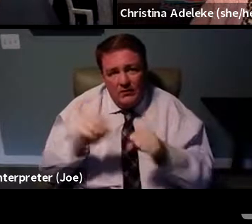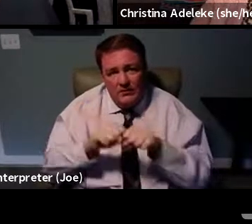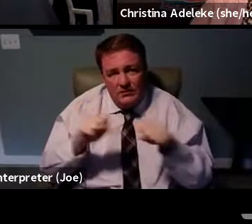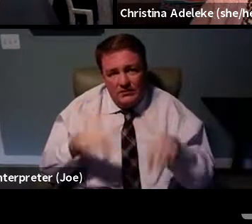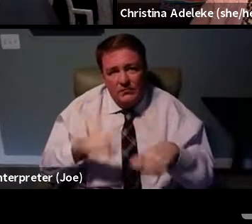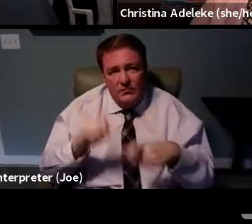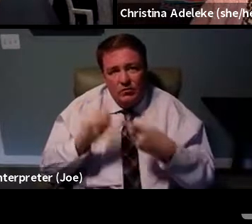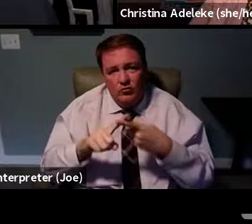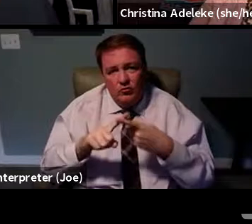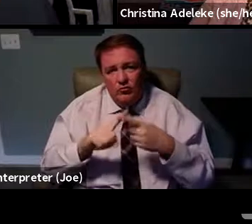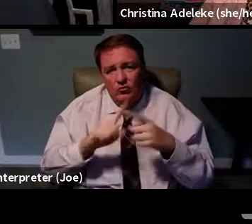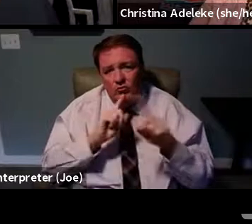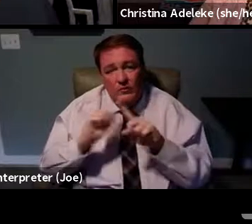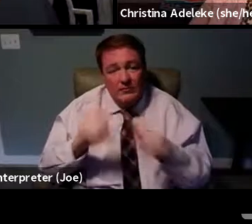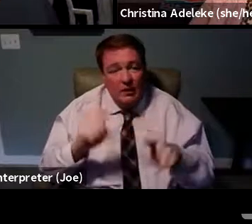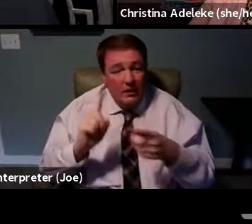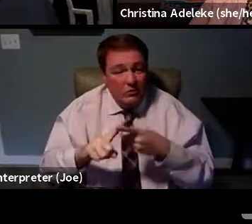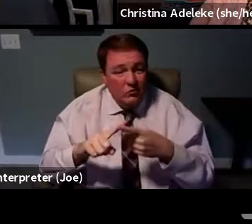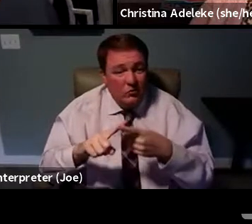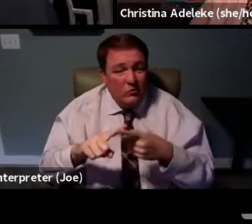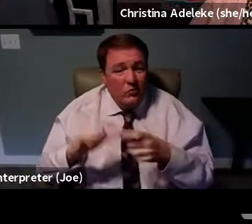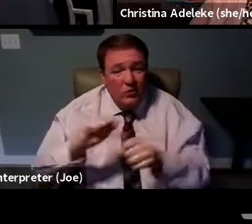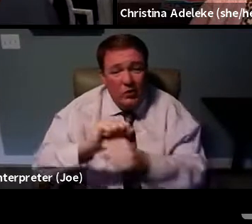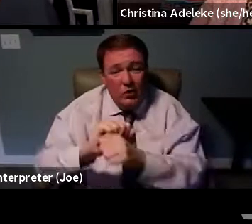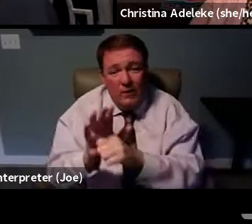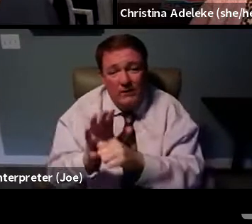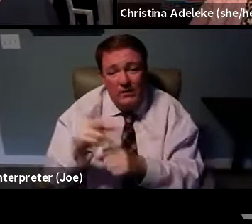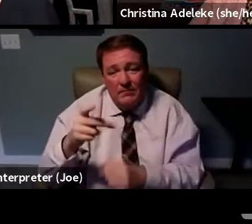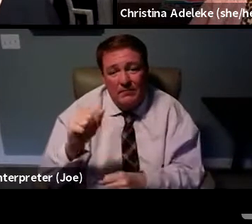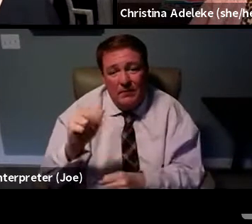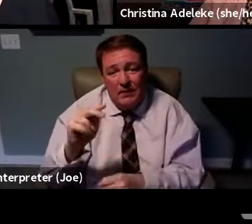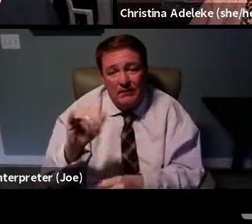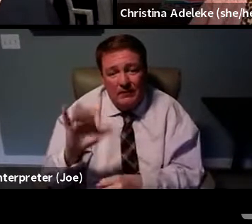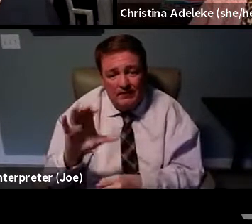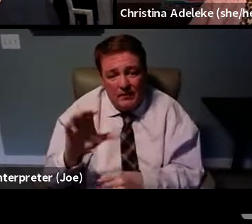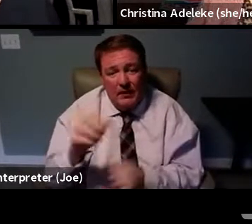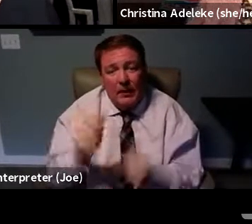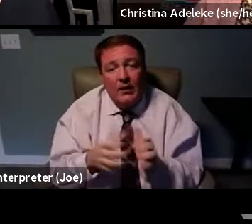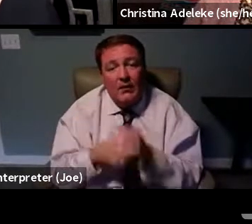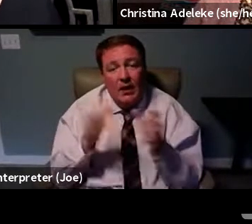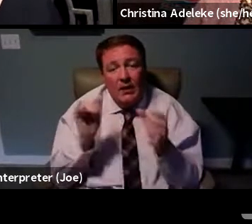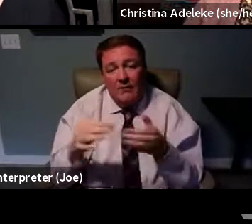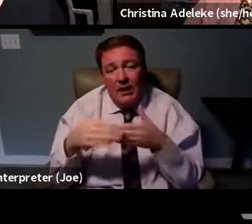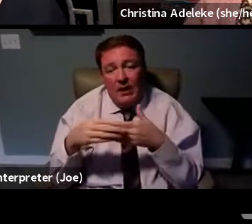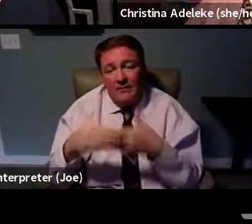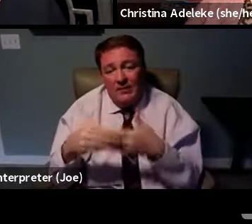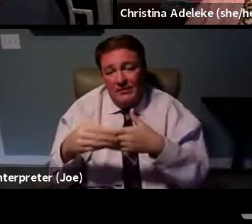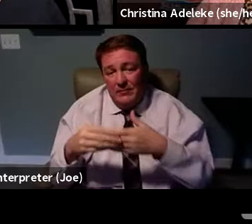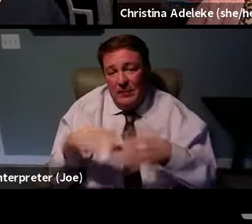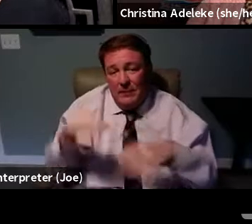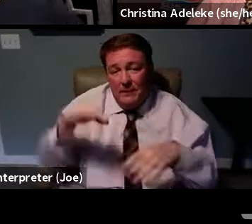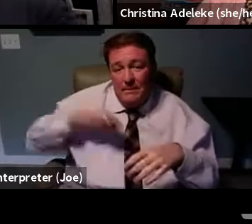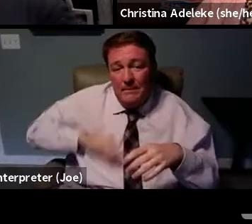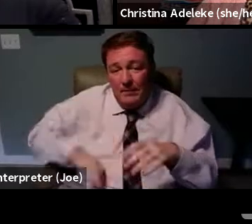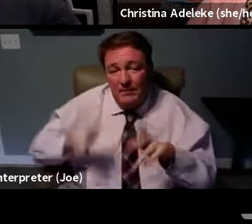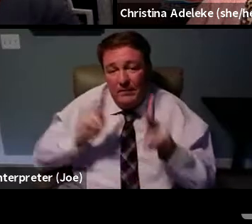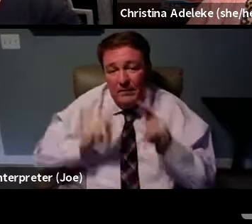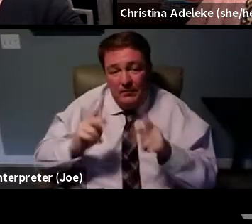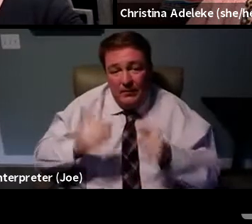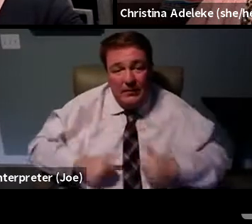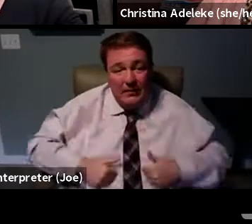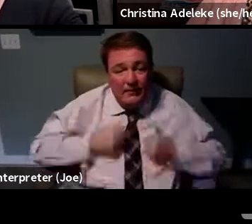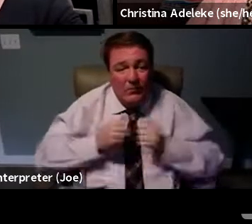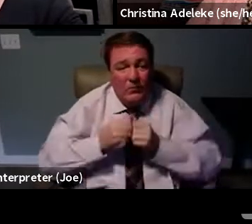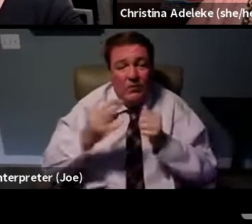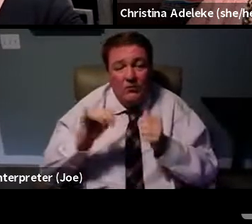pandemic. And we found that much of that flexibility benefited people living with HIV, such that we want to make sure those flexibilities stay around.